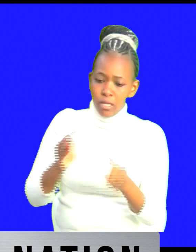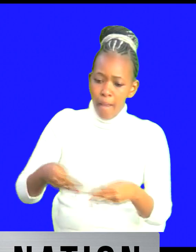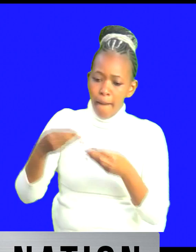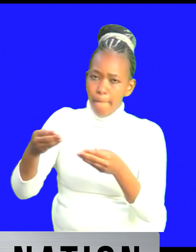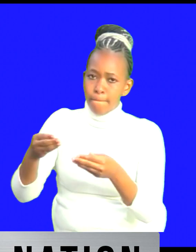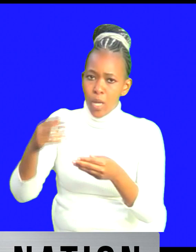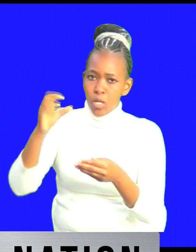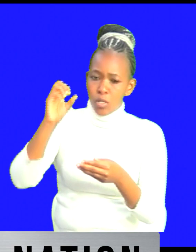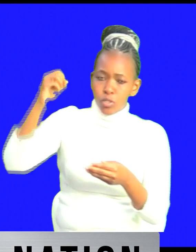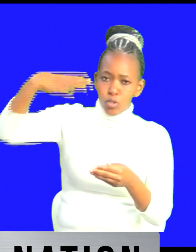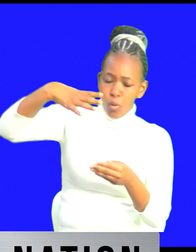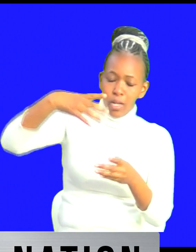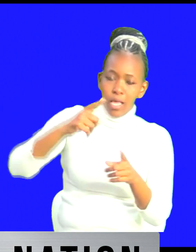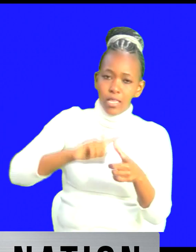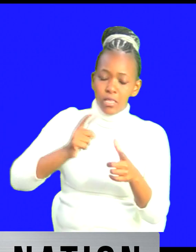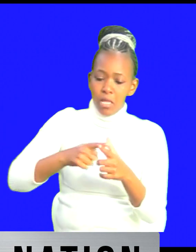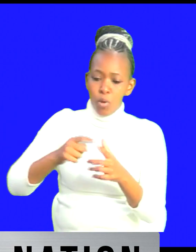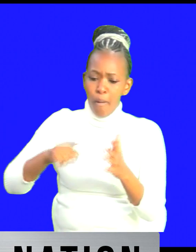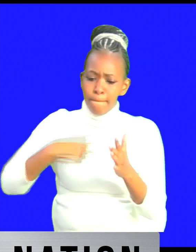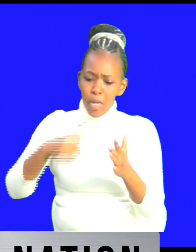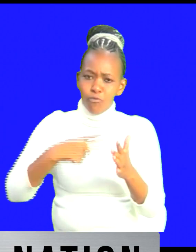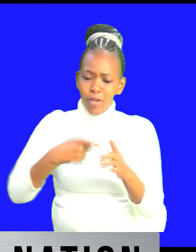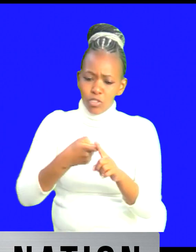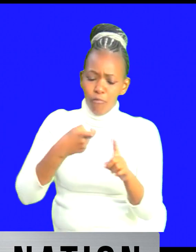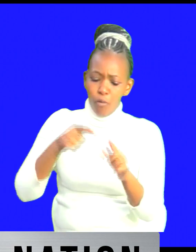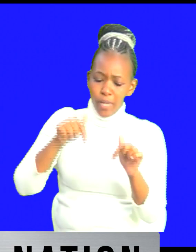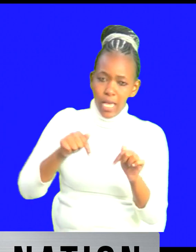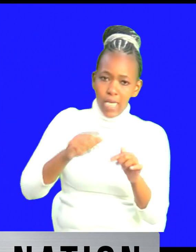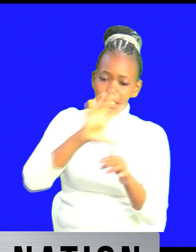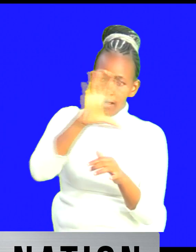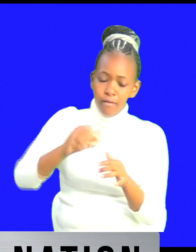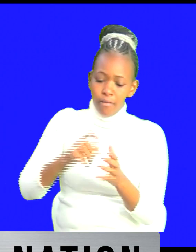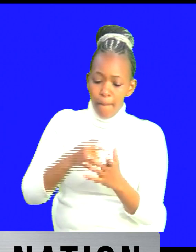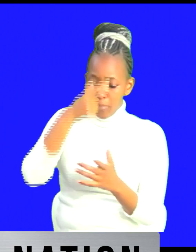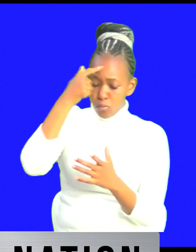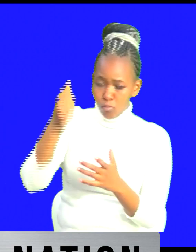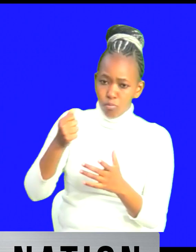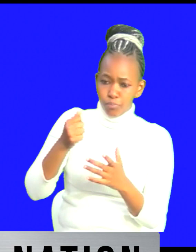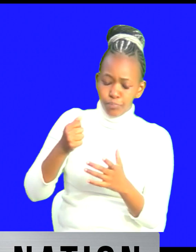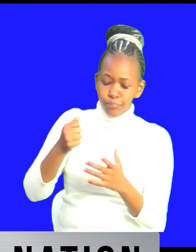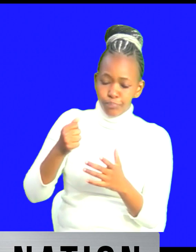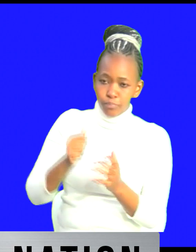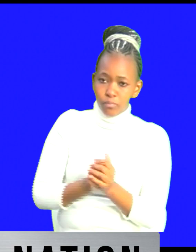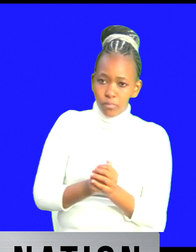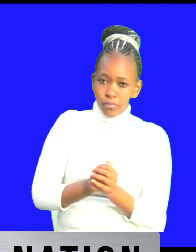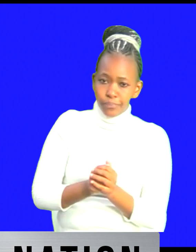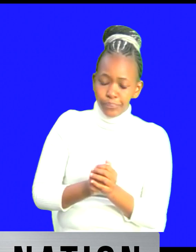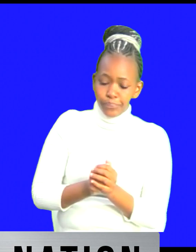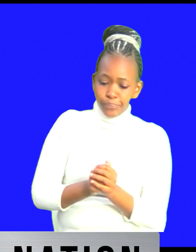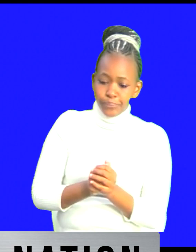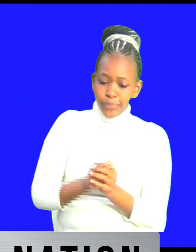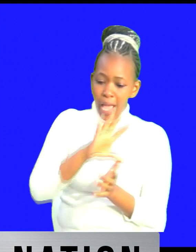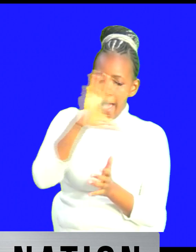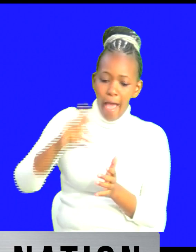we manufacture solar from here because a lot of our land in africa is basically covered by the sahara that is where we can basically